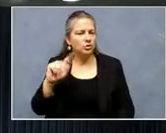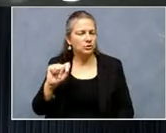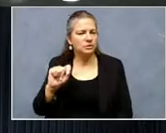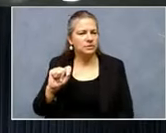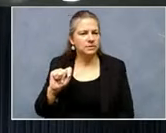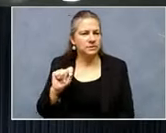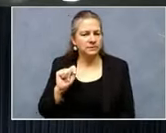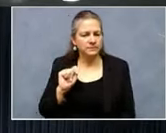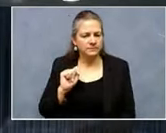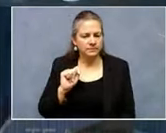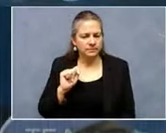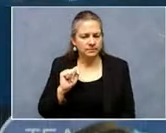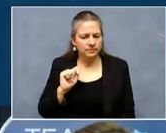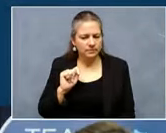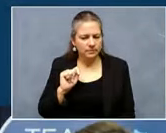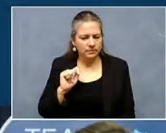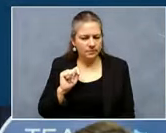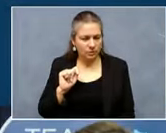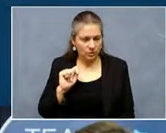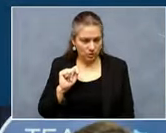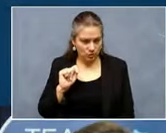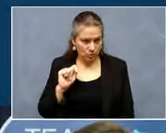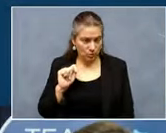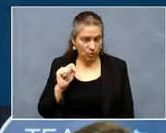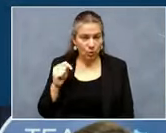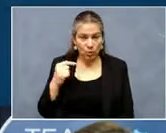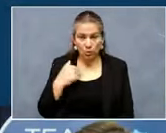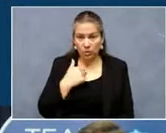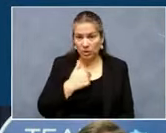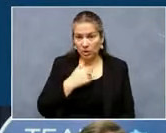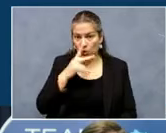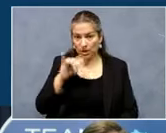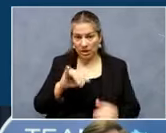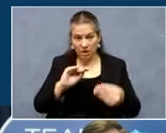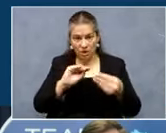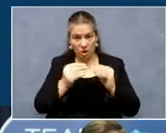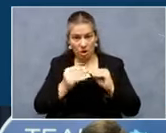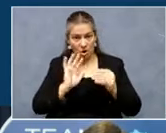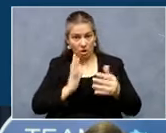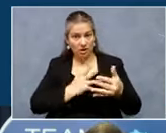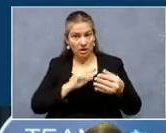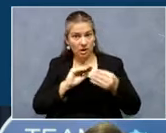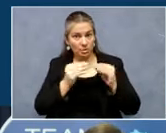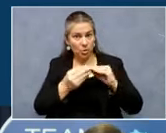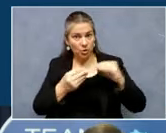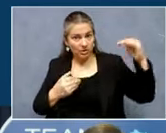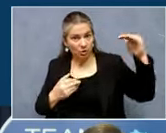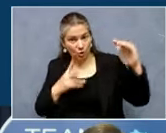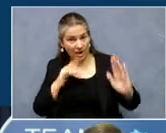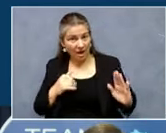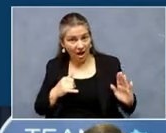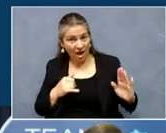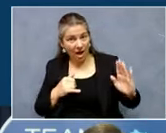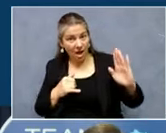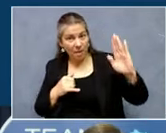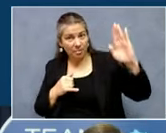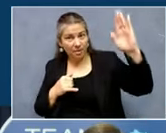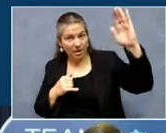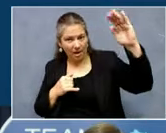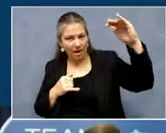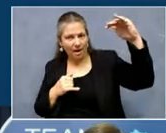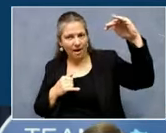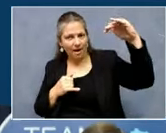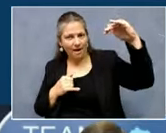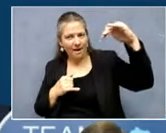We are almost decreasing in cases at the speed that we increased. That is a very good